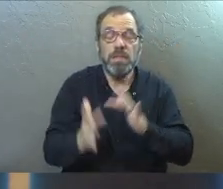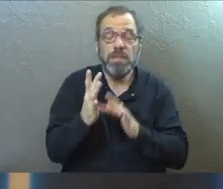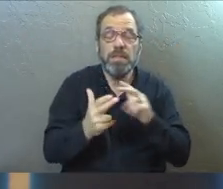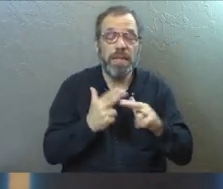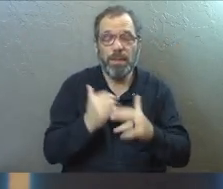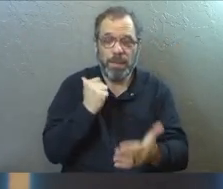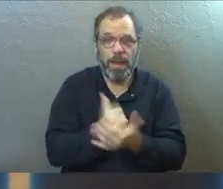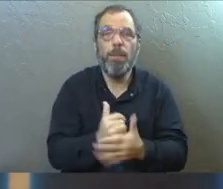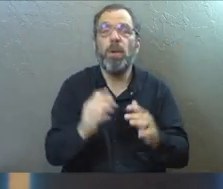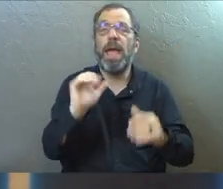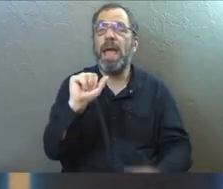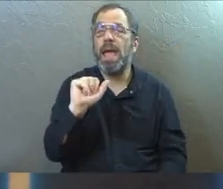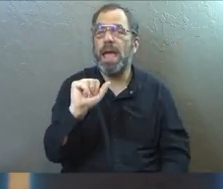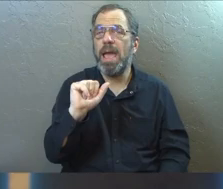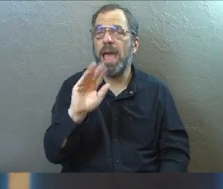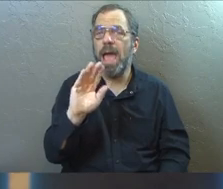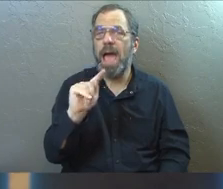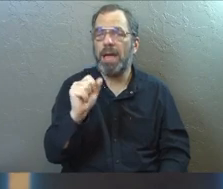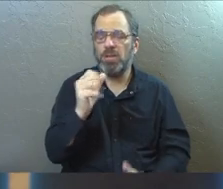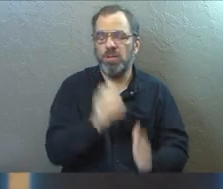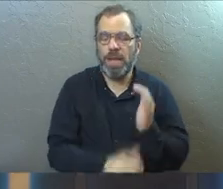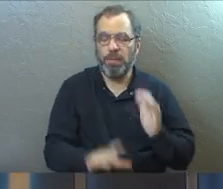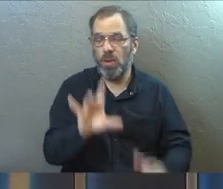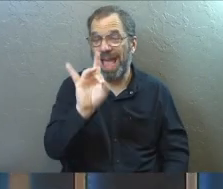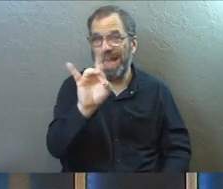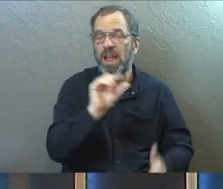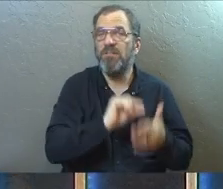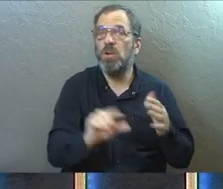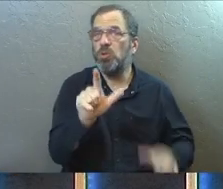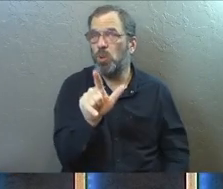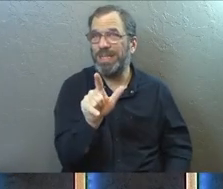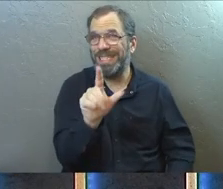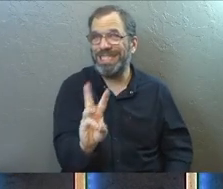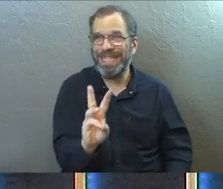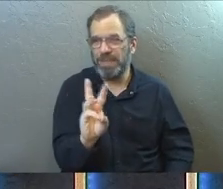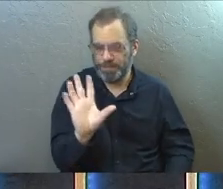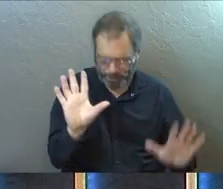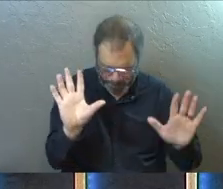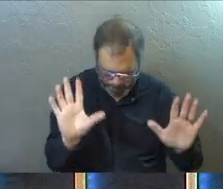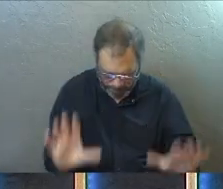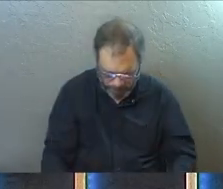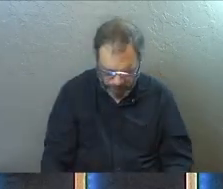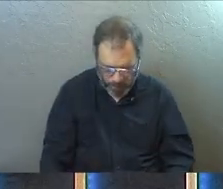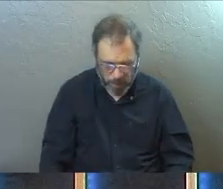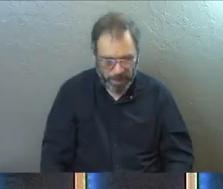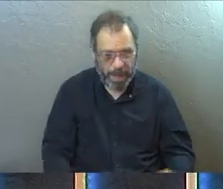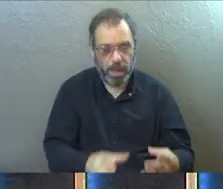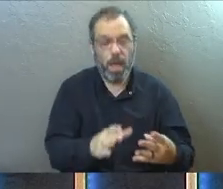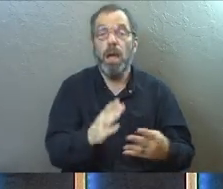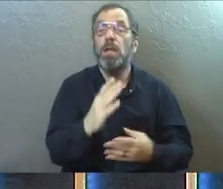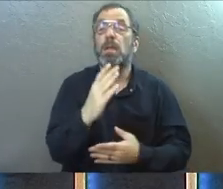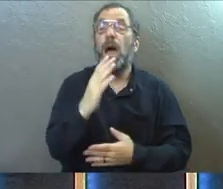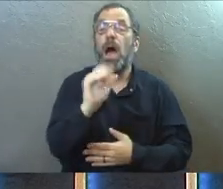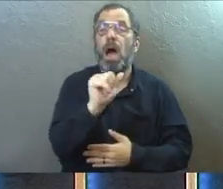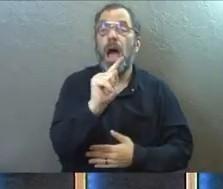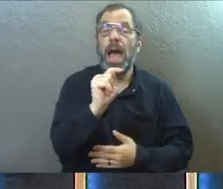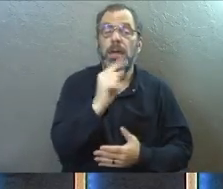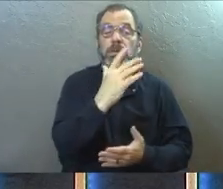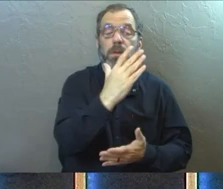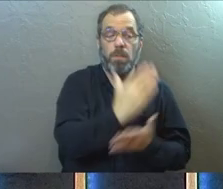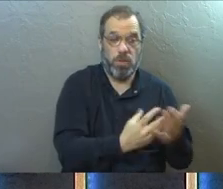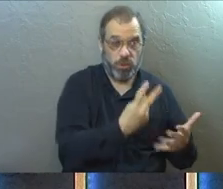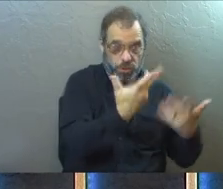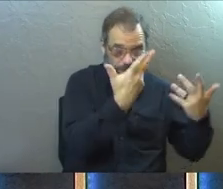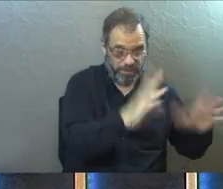Amen. Acts chapter 8, verse 26. So, we've been finishing up the part 2 of Acts. We're going to do part